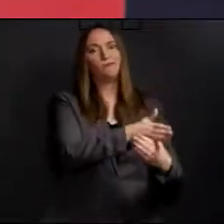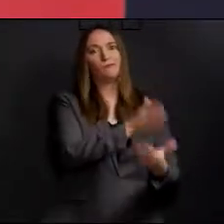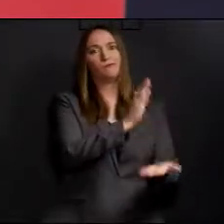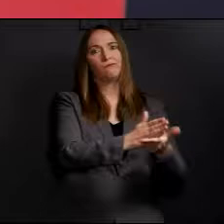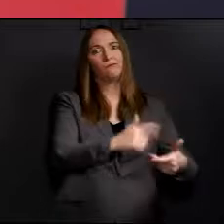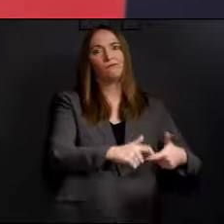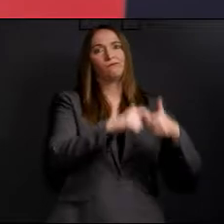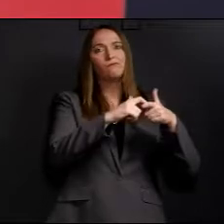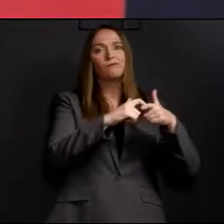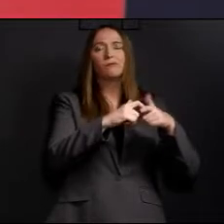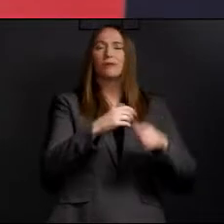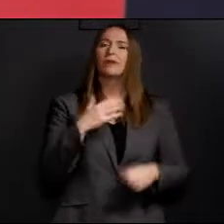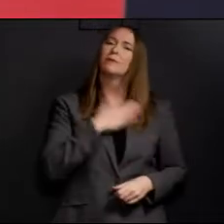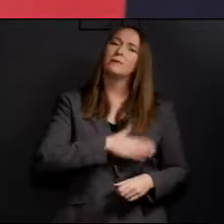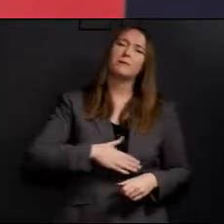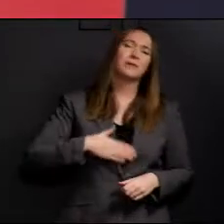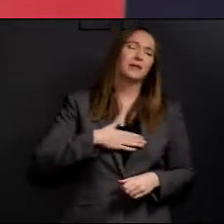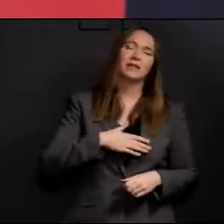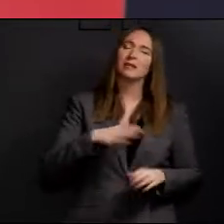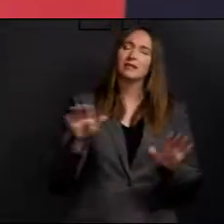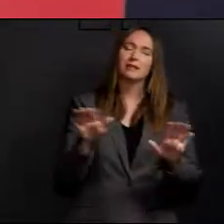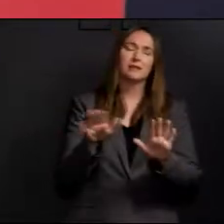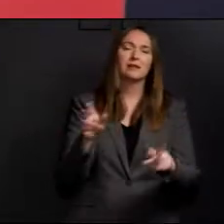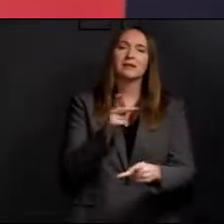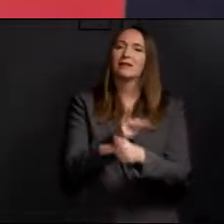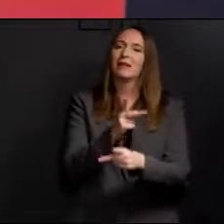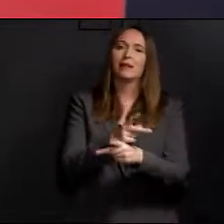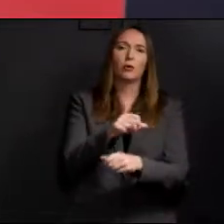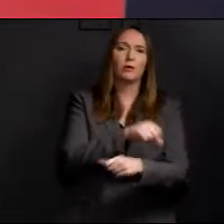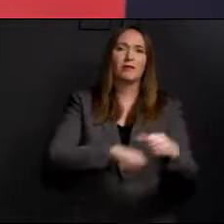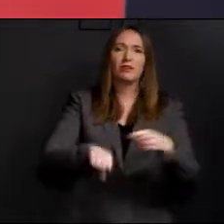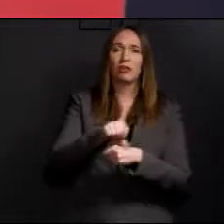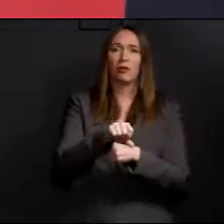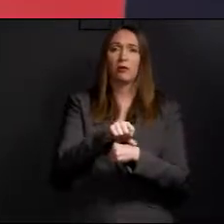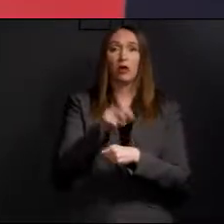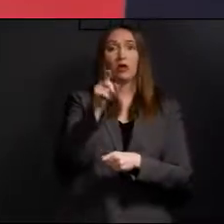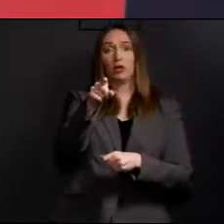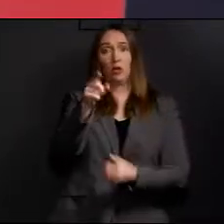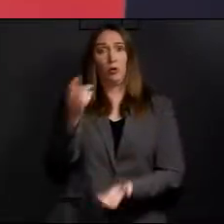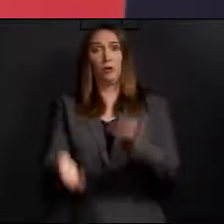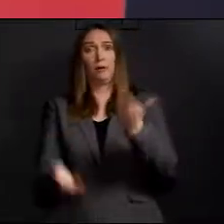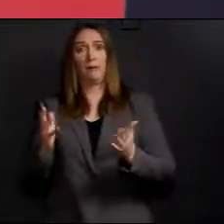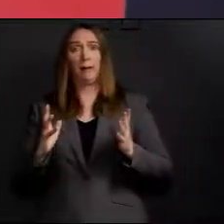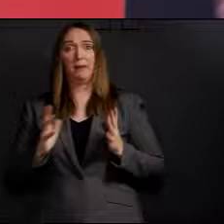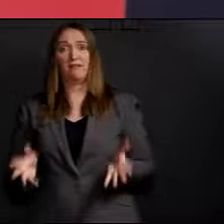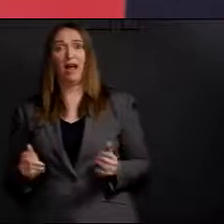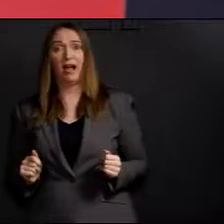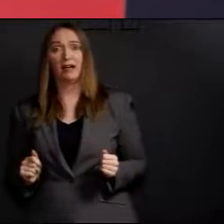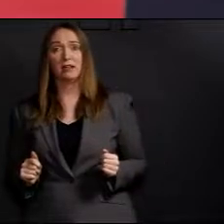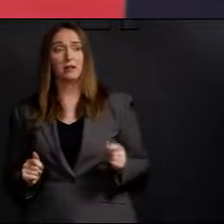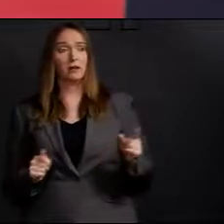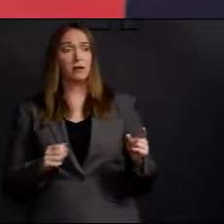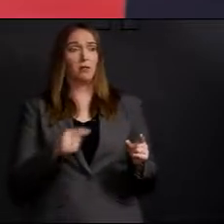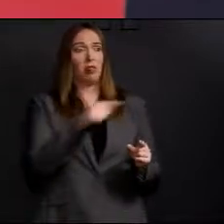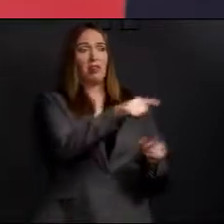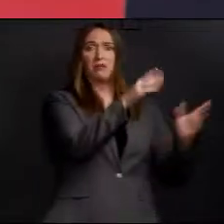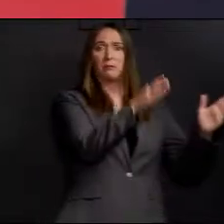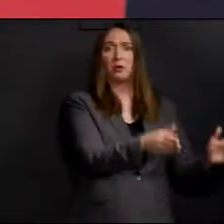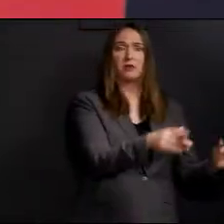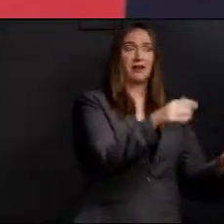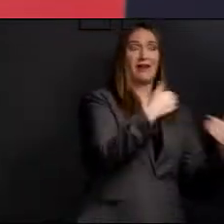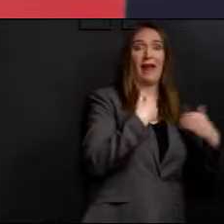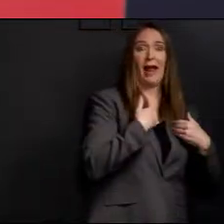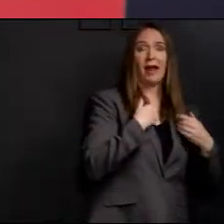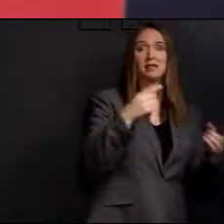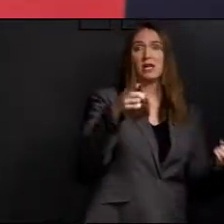people will police themselves and just know you can be close to someone with this disease and they could pass it to you and you wouldn't even know it. And